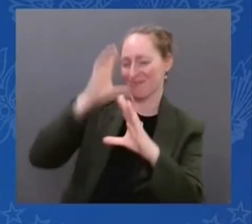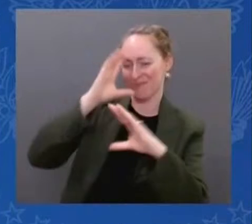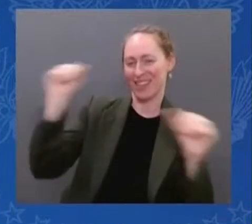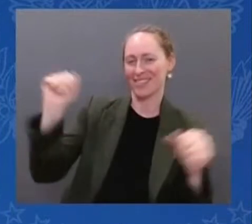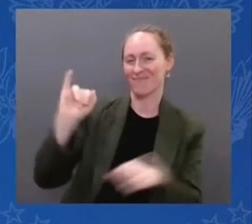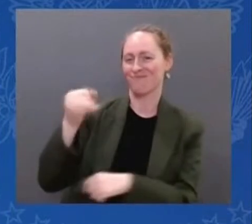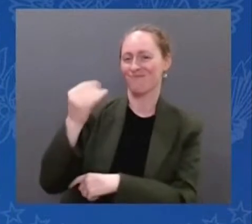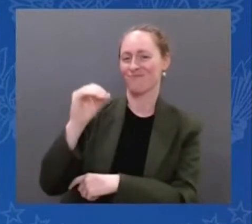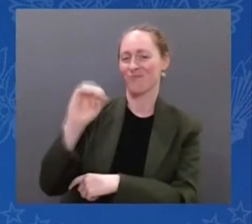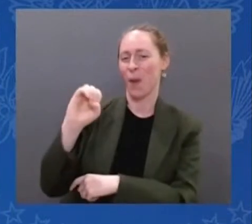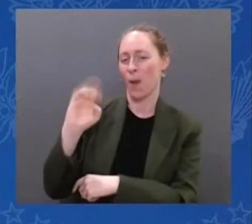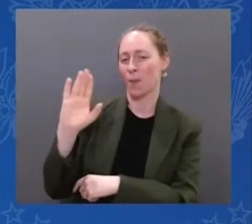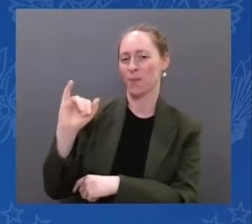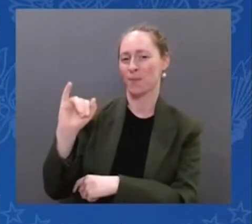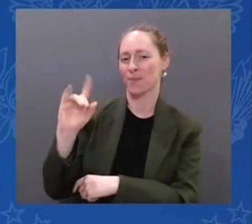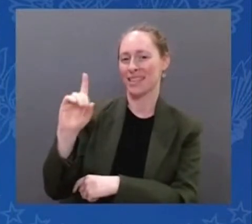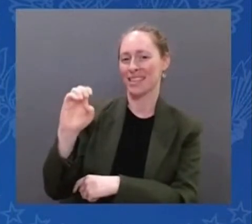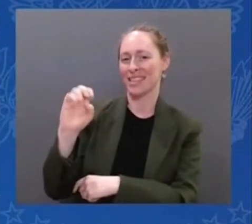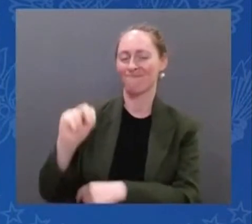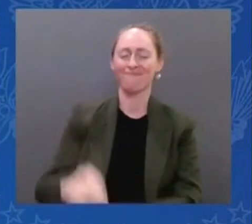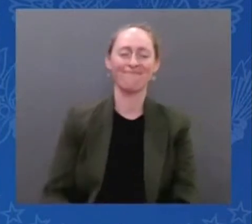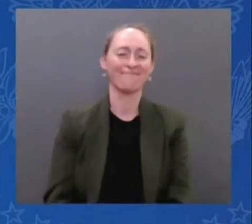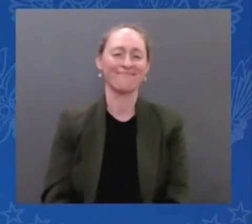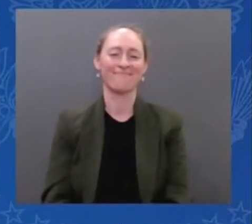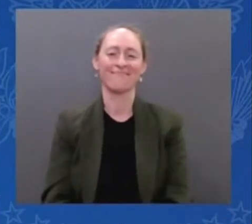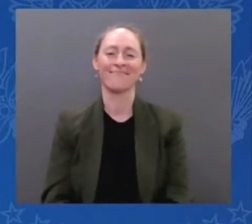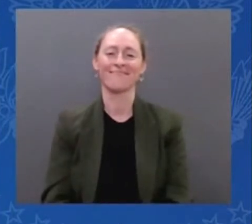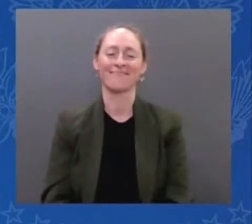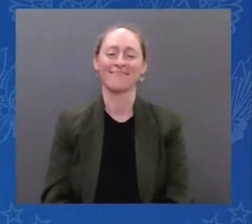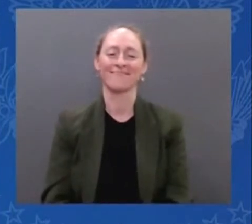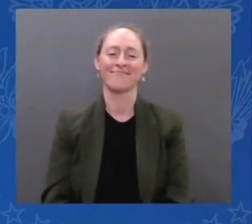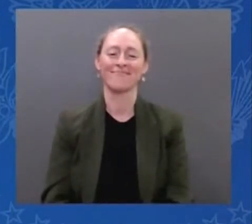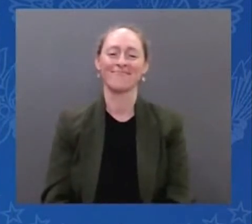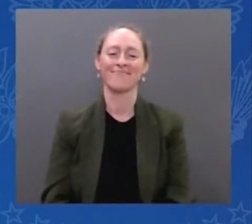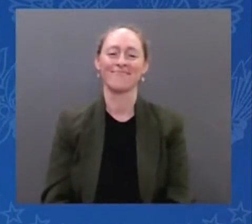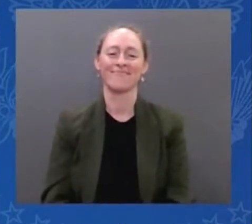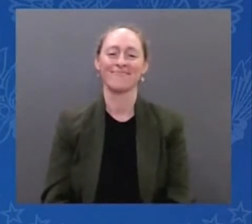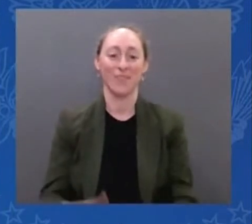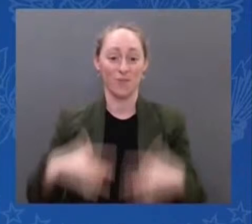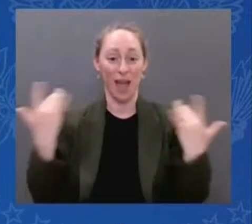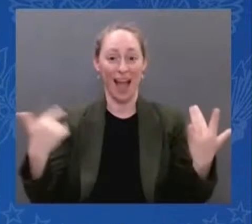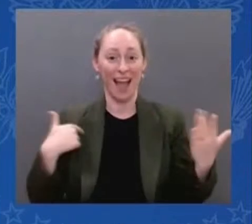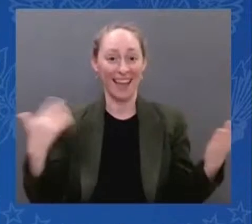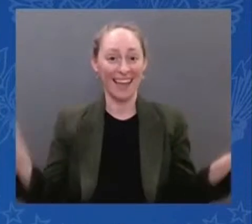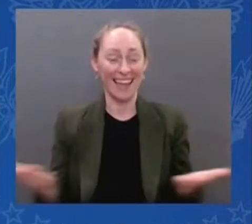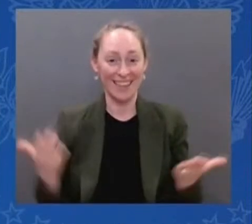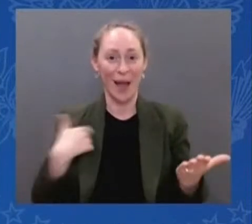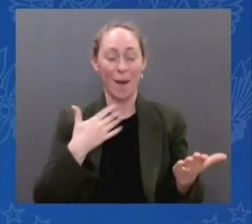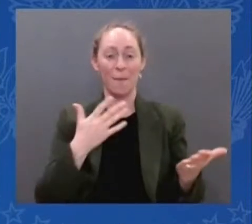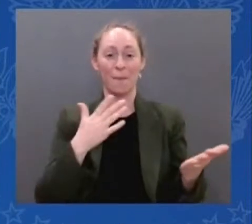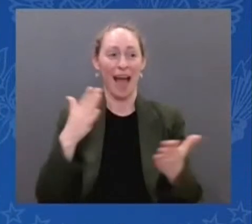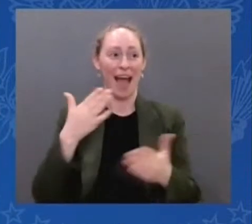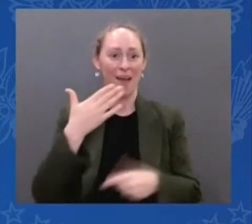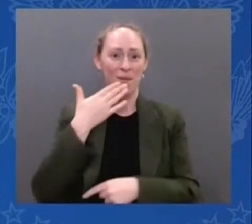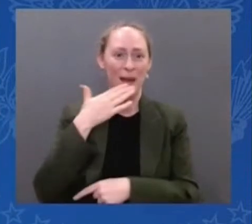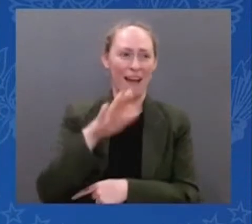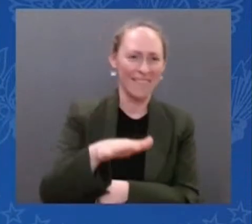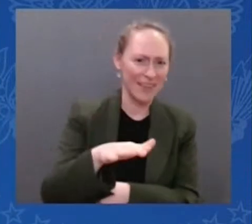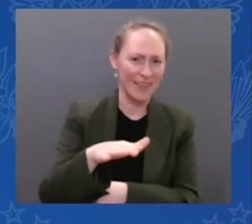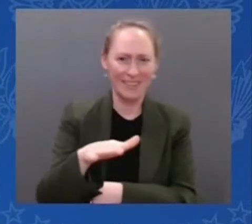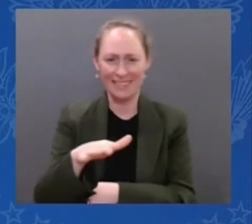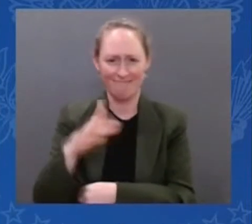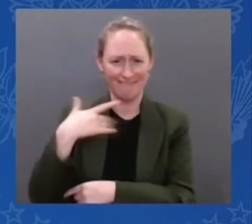I was going to say good afternoon, but we're starting this meeting late because I was engaged in preparing for a trip to the Middle East.